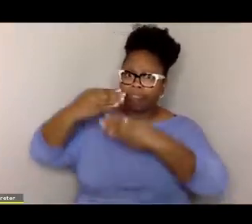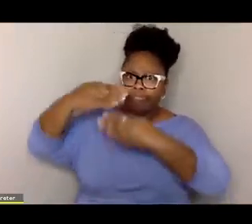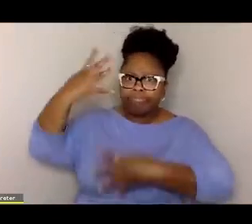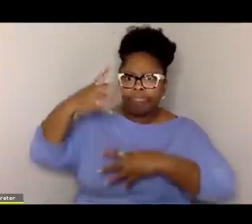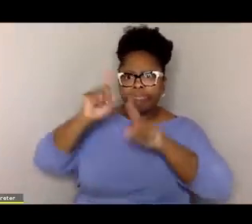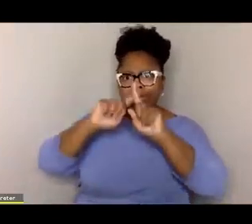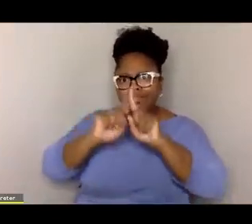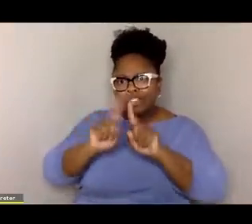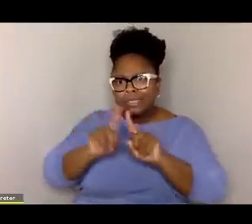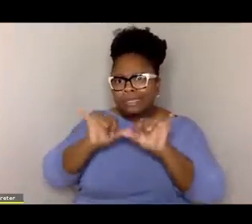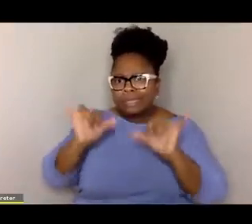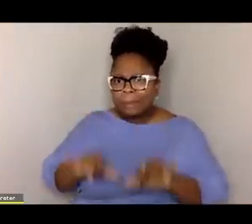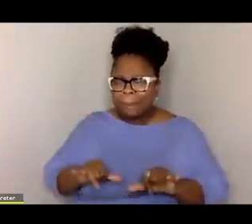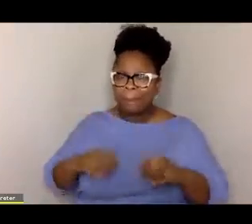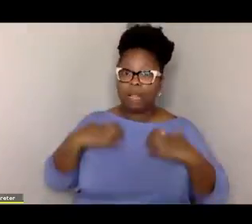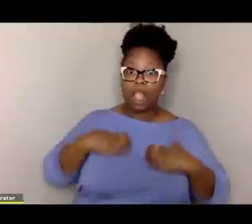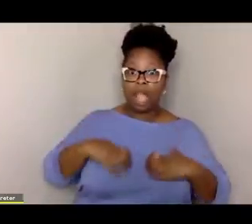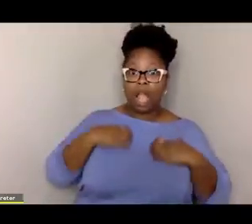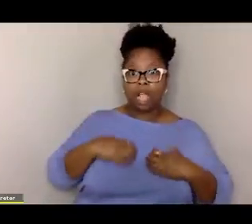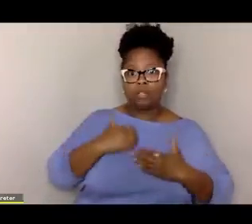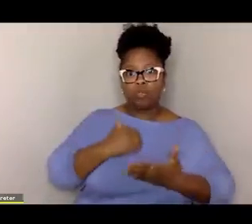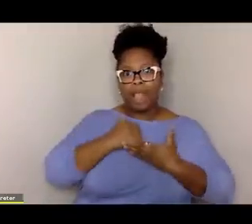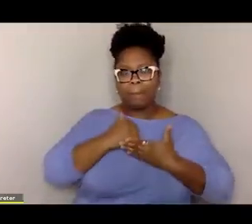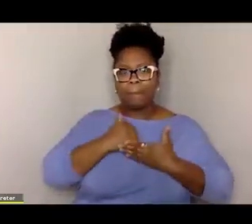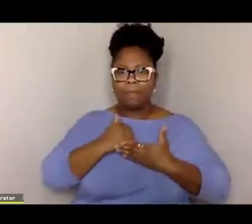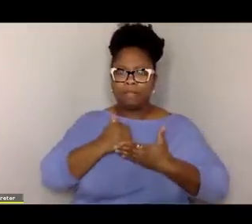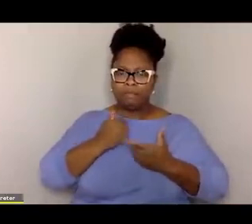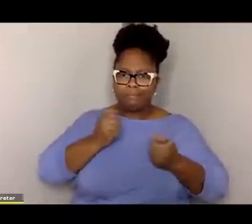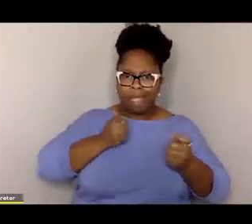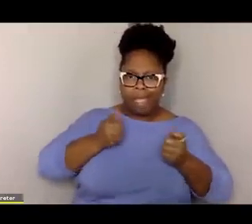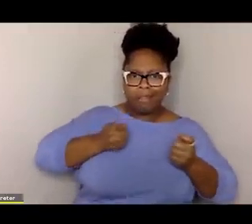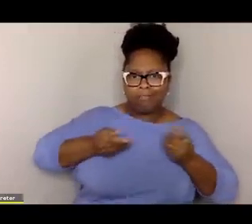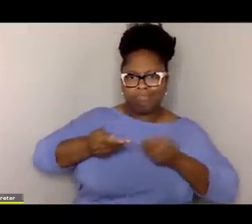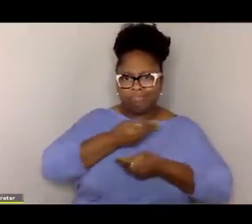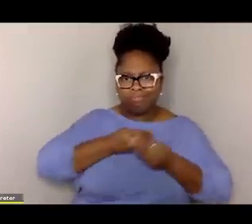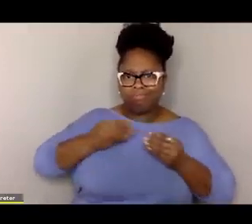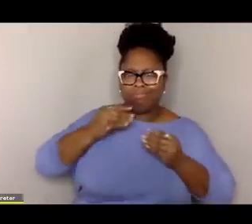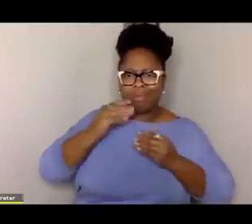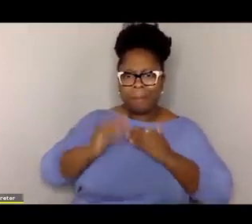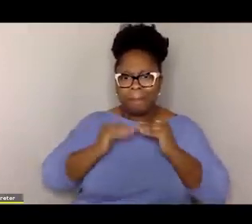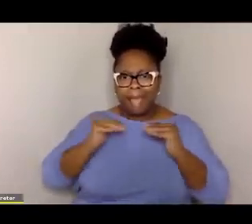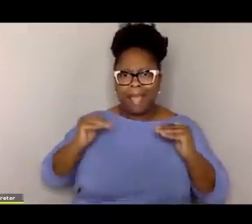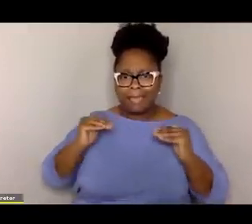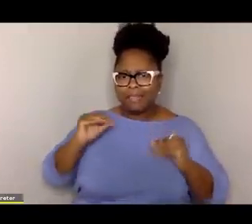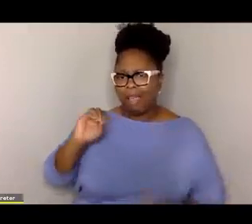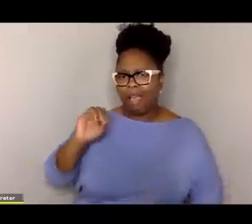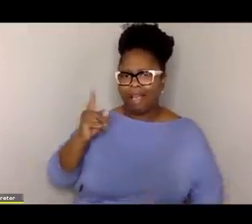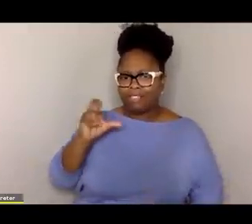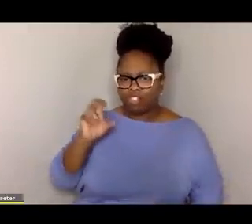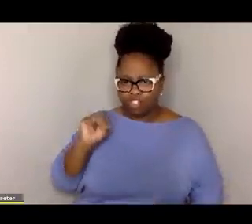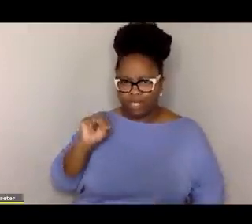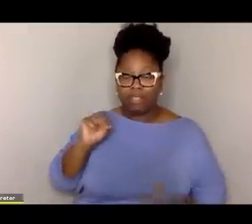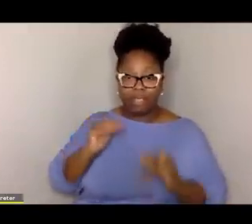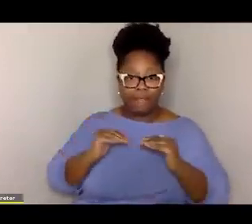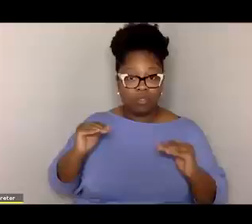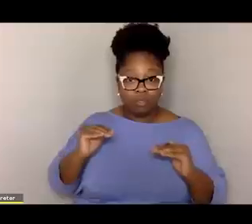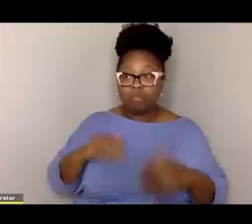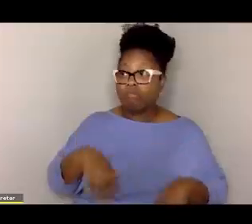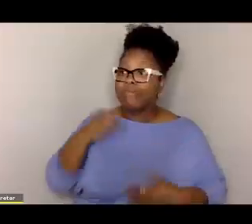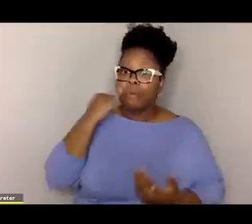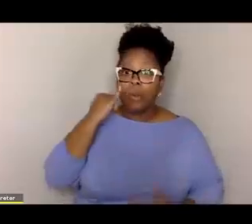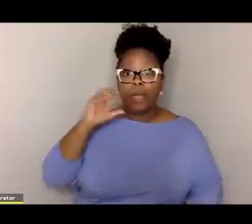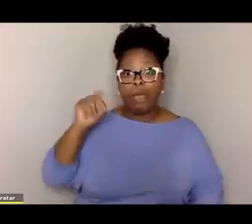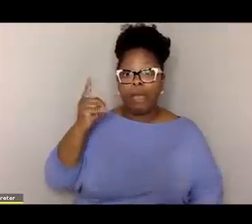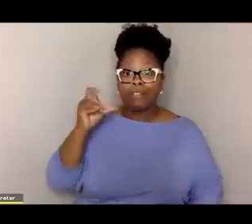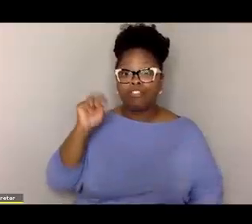know, your body has all these systems that, you know, your lungs help you sort of manage and keep in balance your oxygen levels.